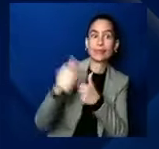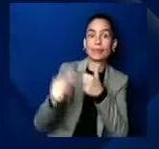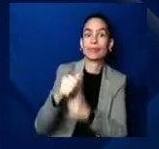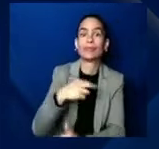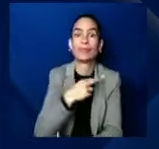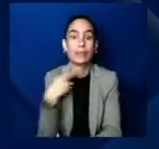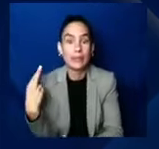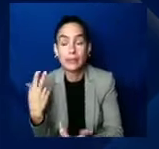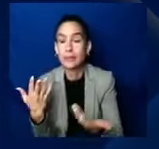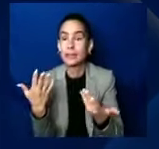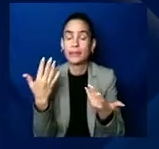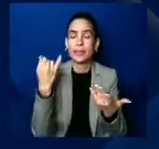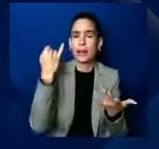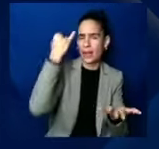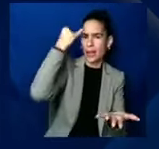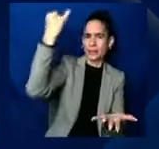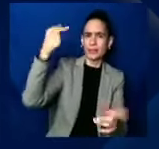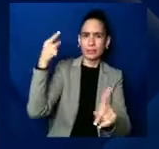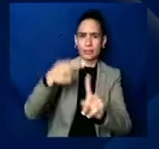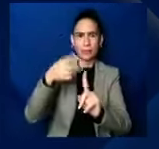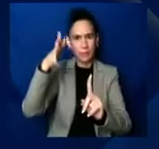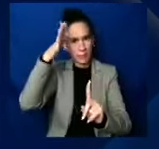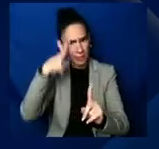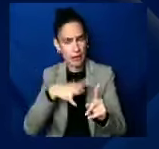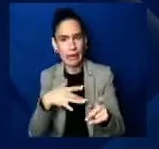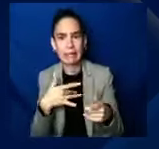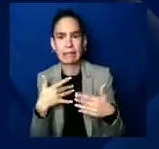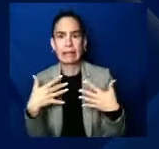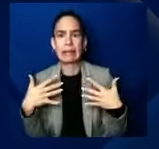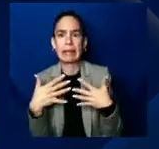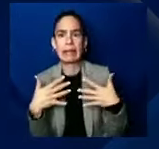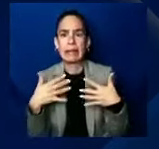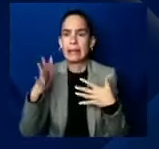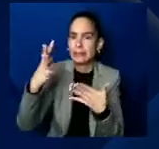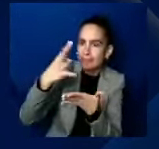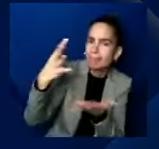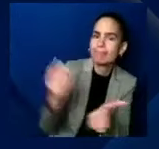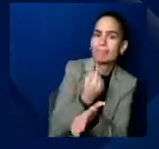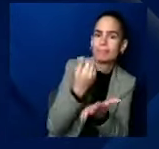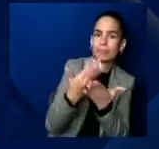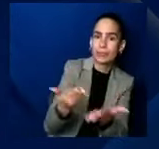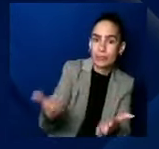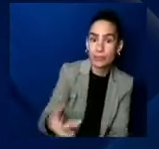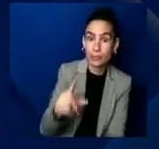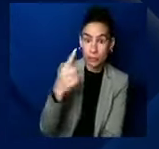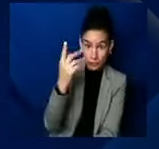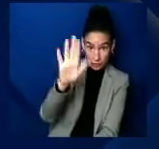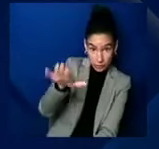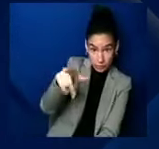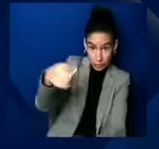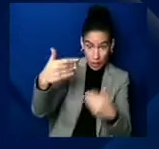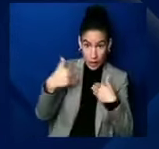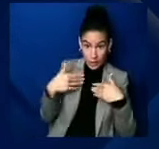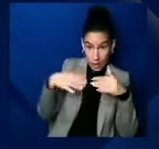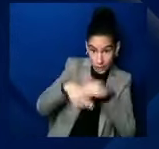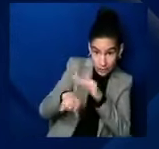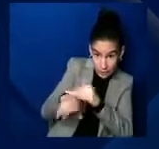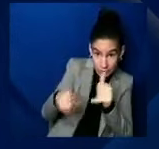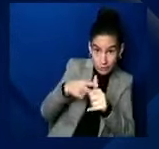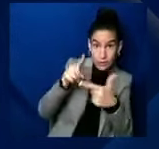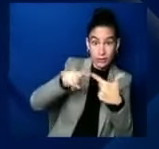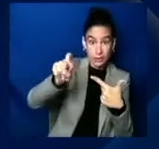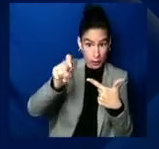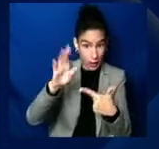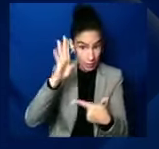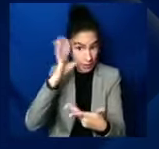afraid to even take advantage of it. If they're lucky enough to even have access that we need to change the culture around that. Um, and, and I think it has a